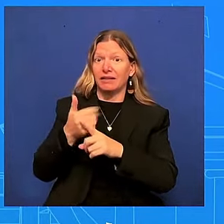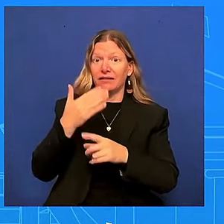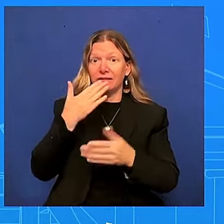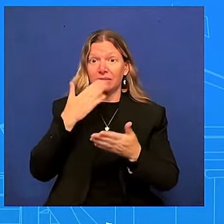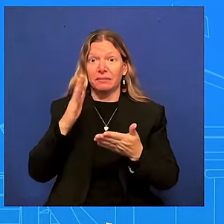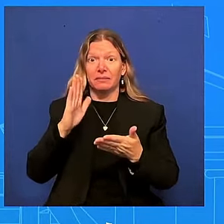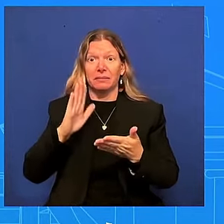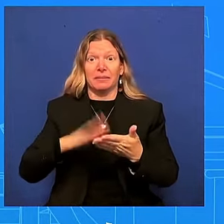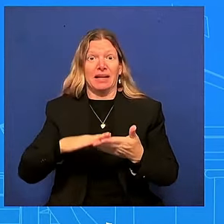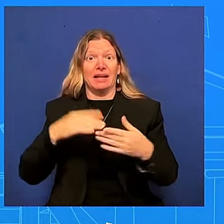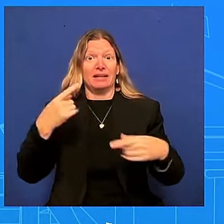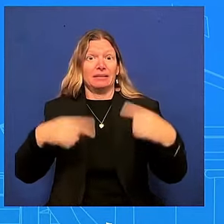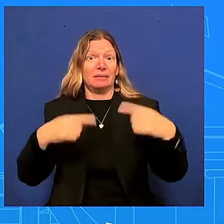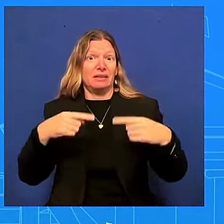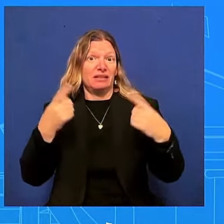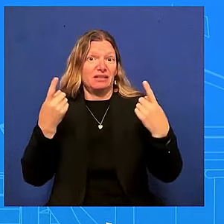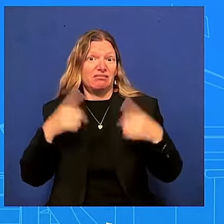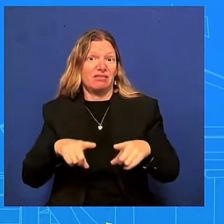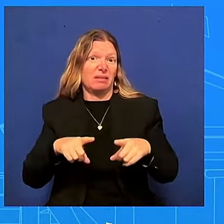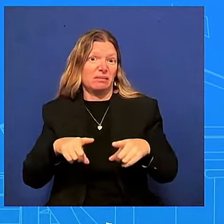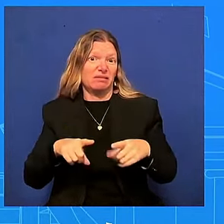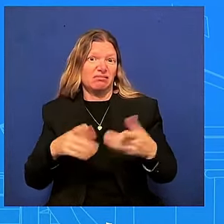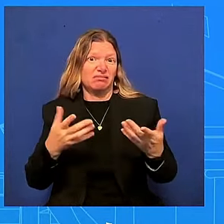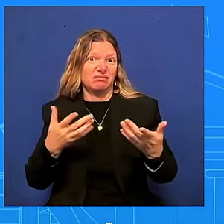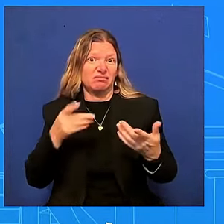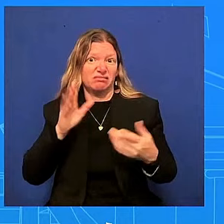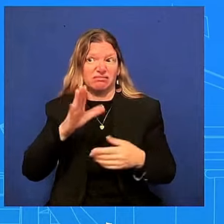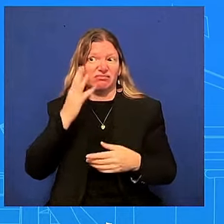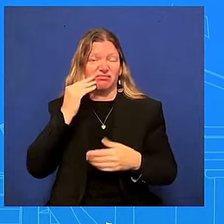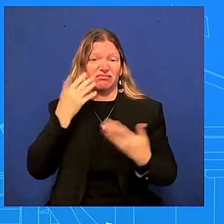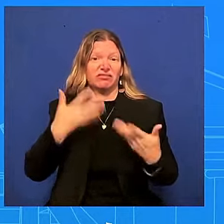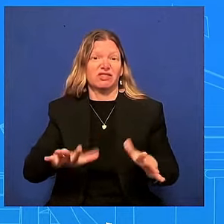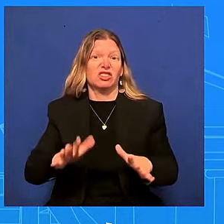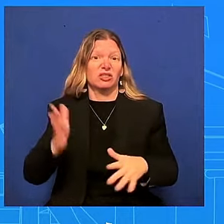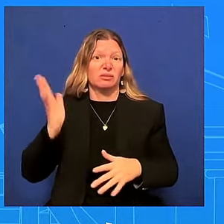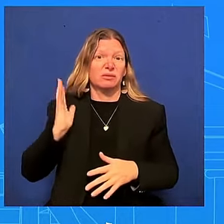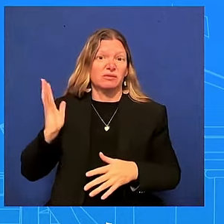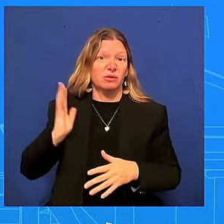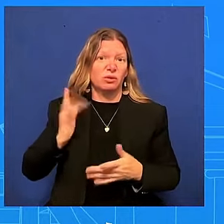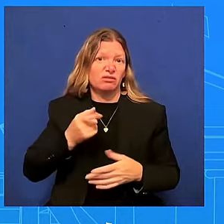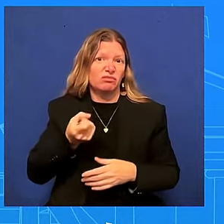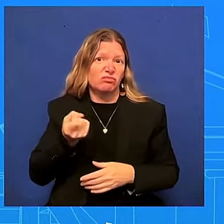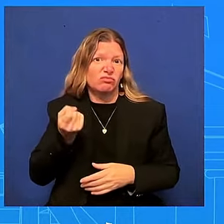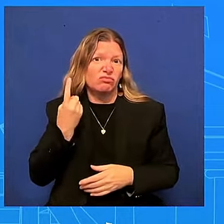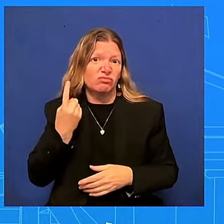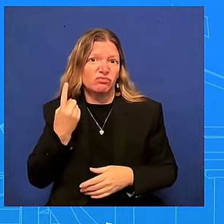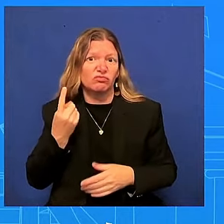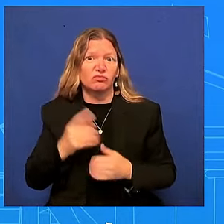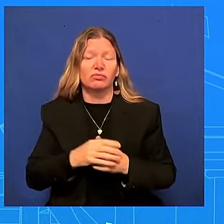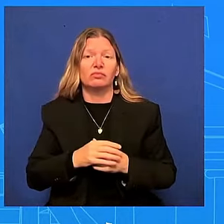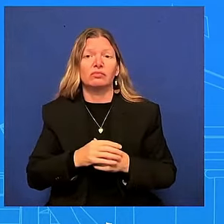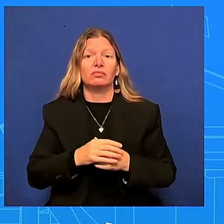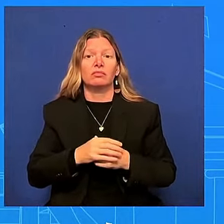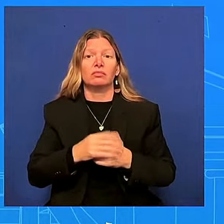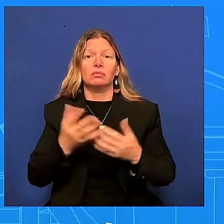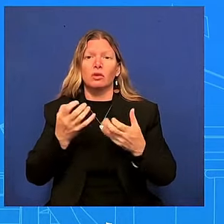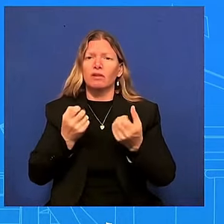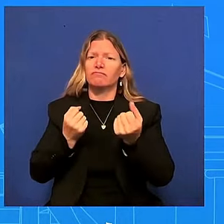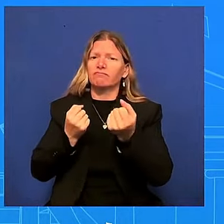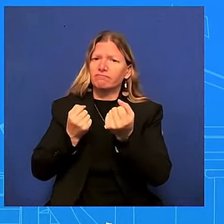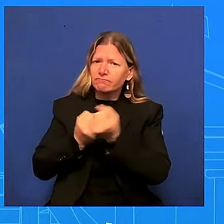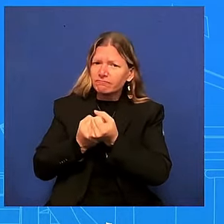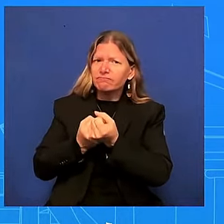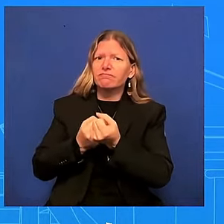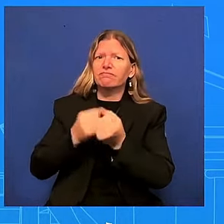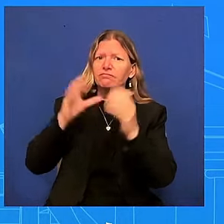his agenda of fighting for the middle class our freedoms and the rule of law and you heard the president speak to the rule of law just last night uh and so certainly